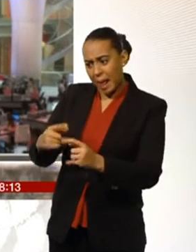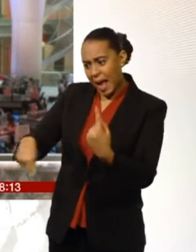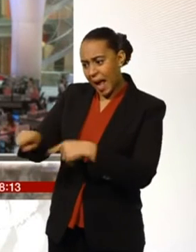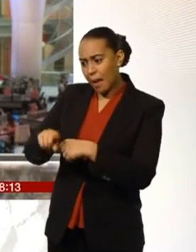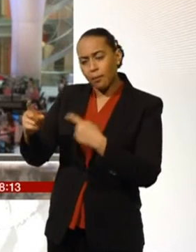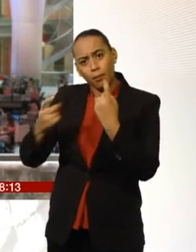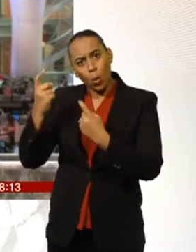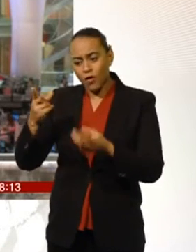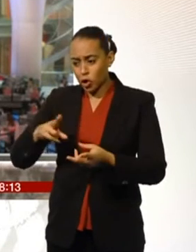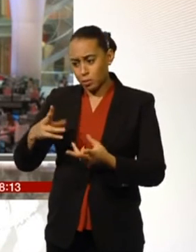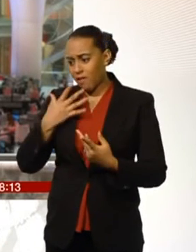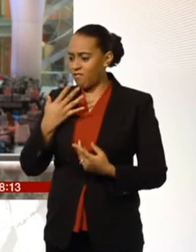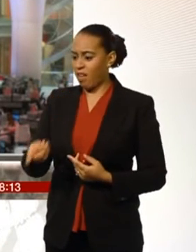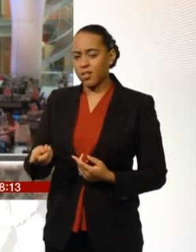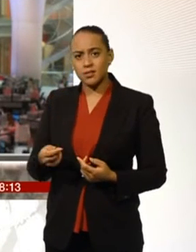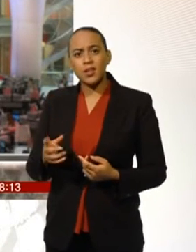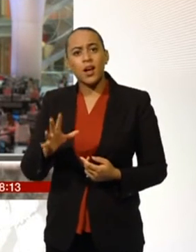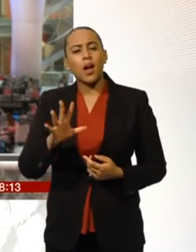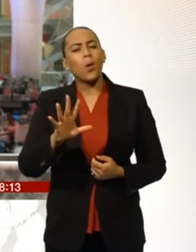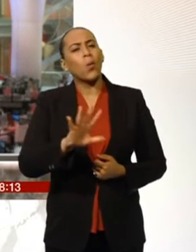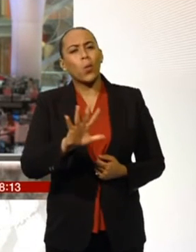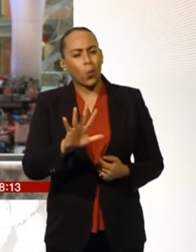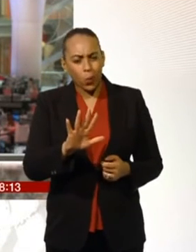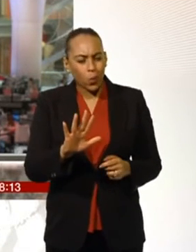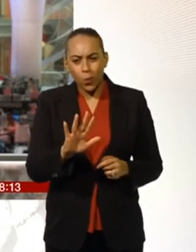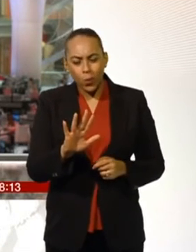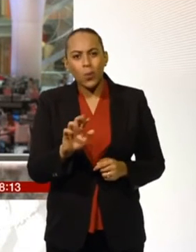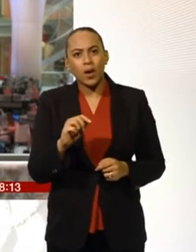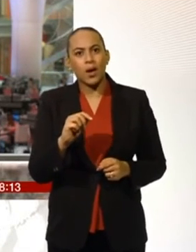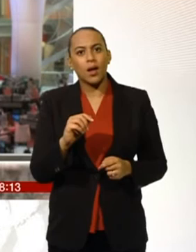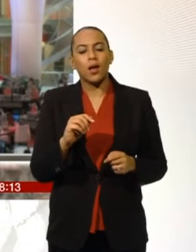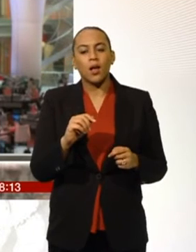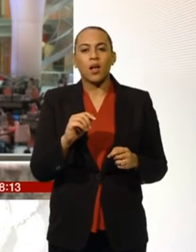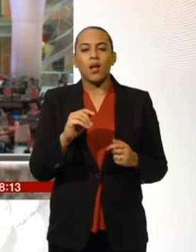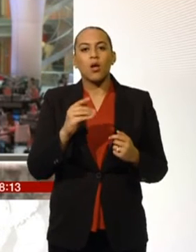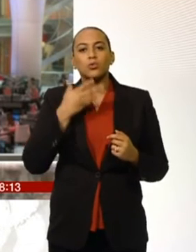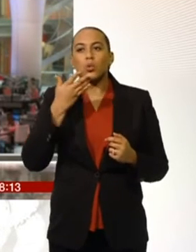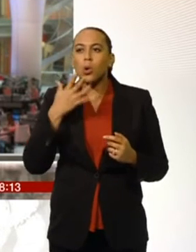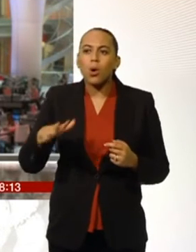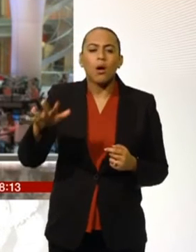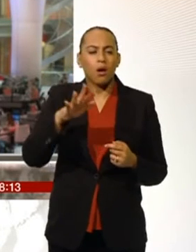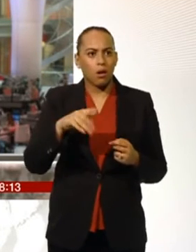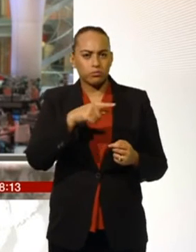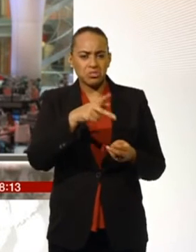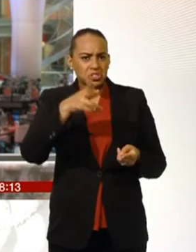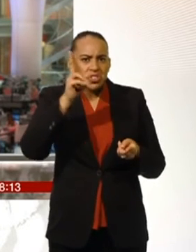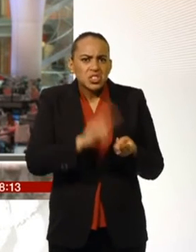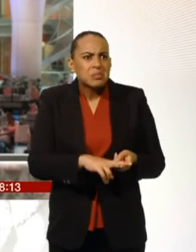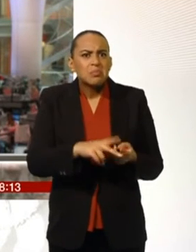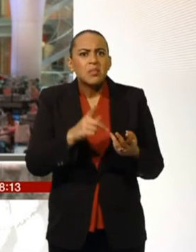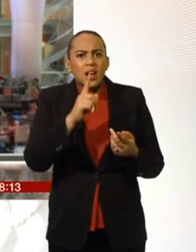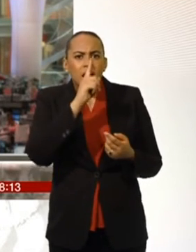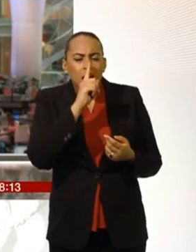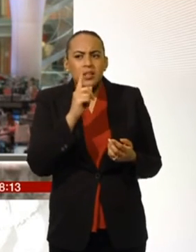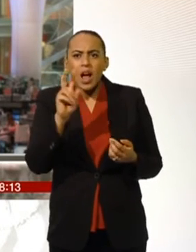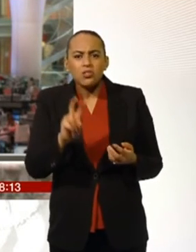not overcharging. I think there's been a lot of sort of talk around the fall in wholesale price. What we really need to remember is that the wholesale price